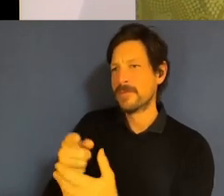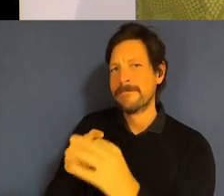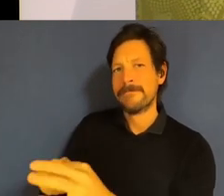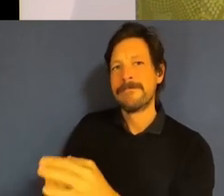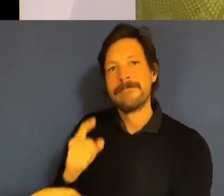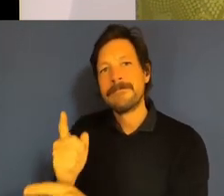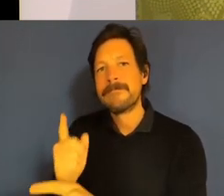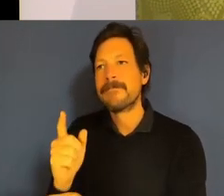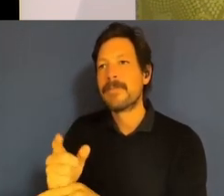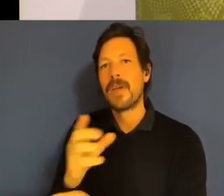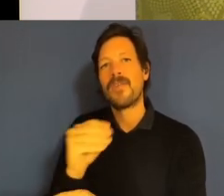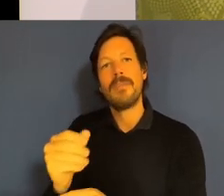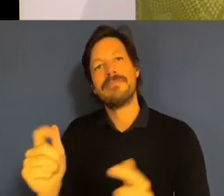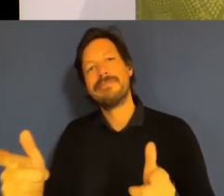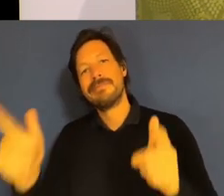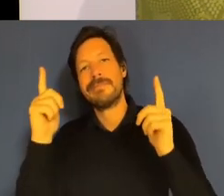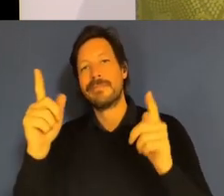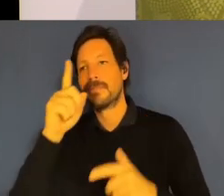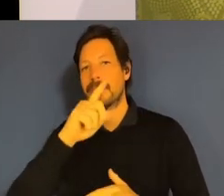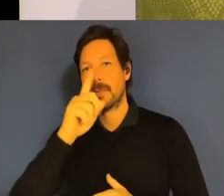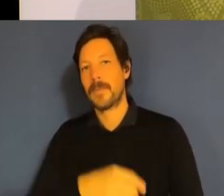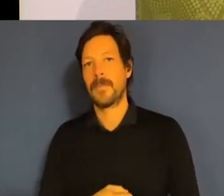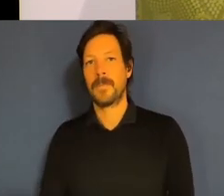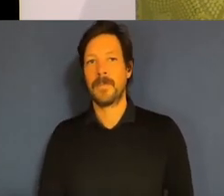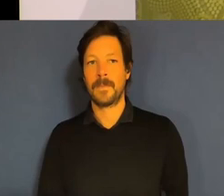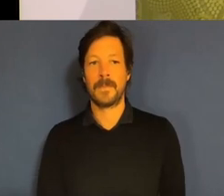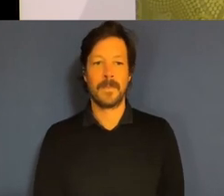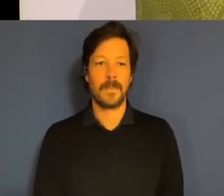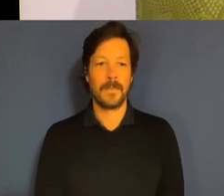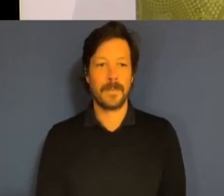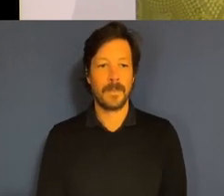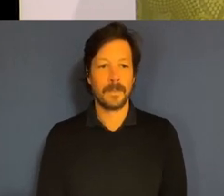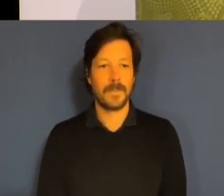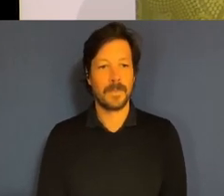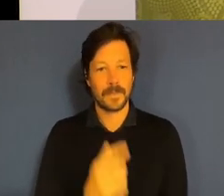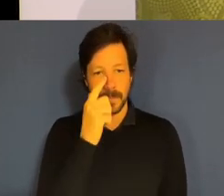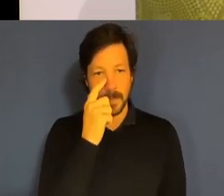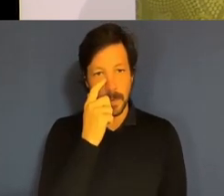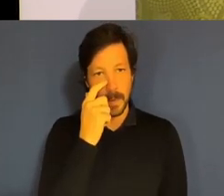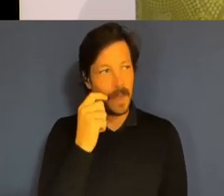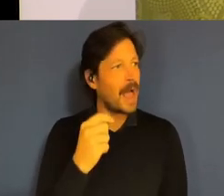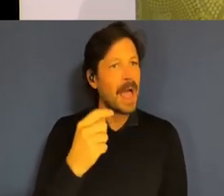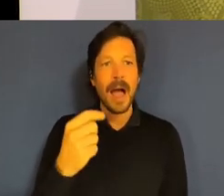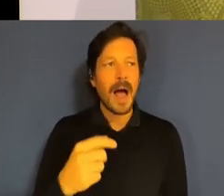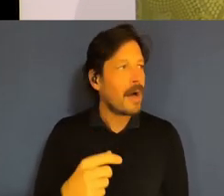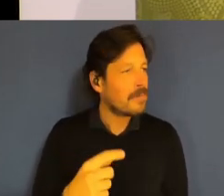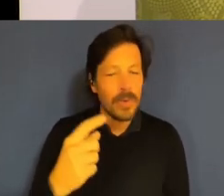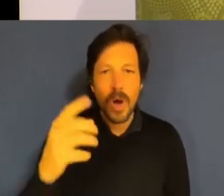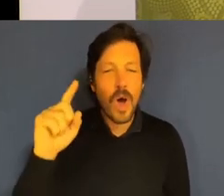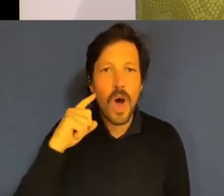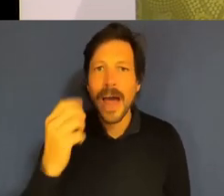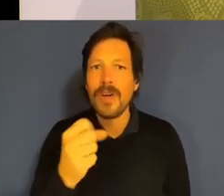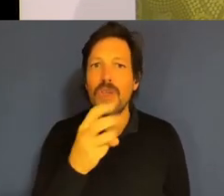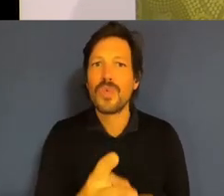some of our leaders and on their perspectives. I also understand there's 300 graduates from the 2023